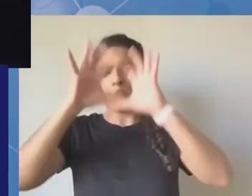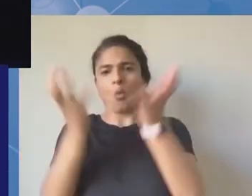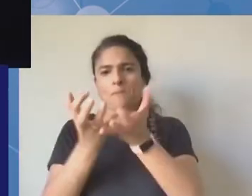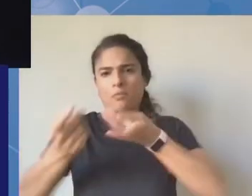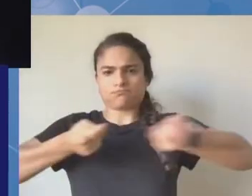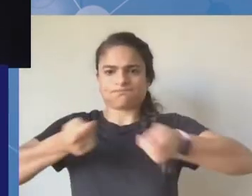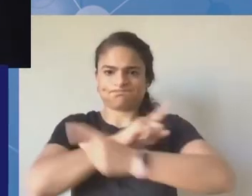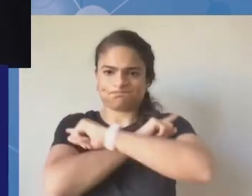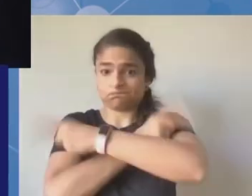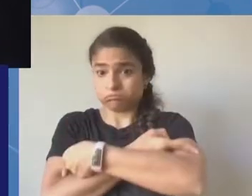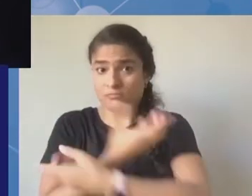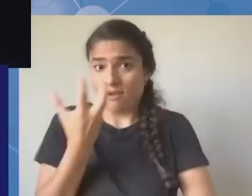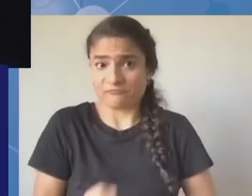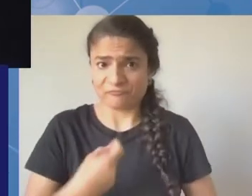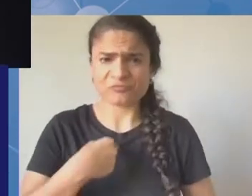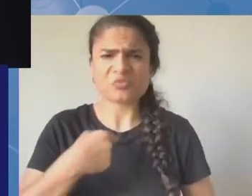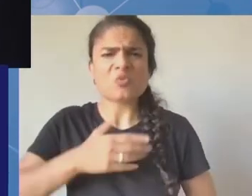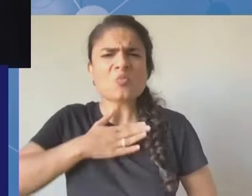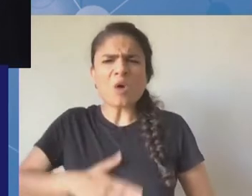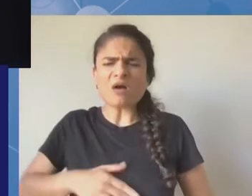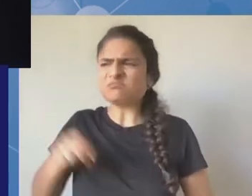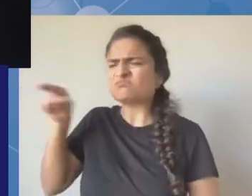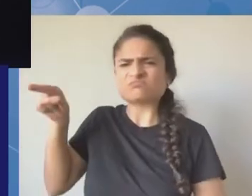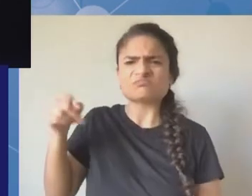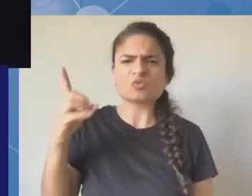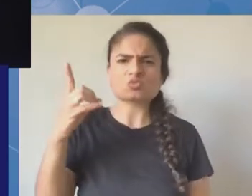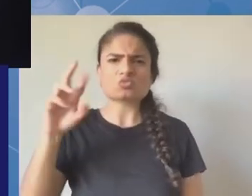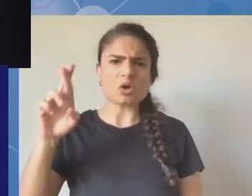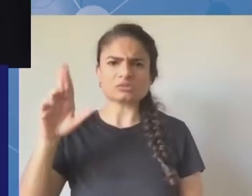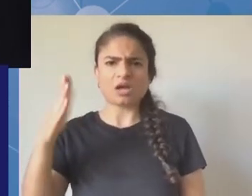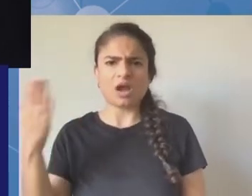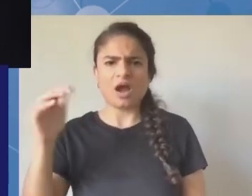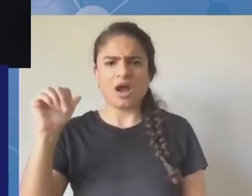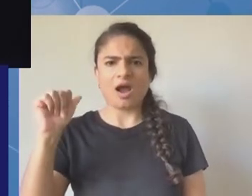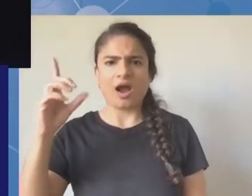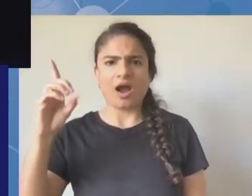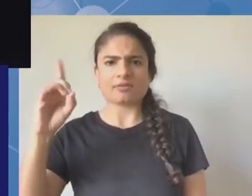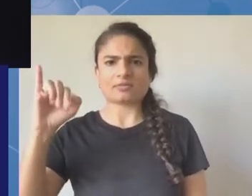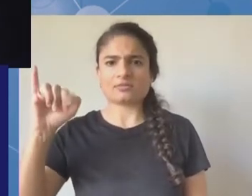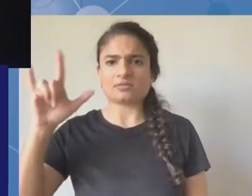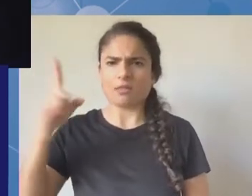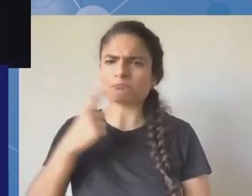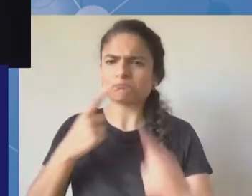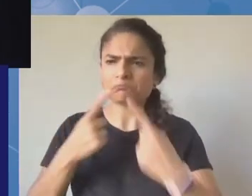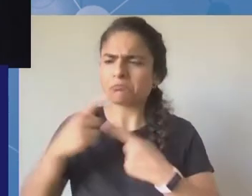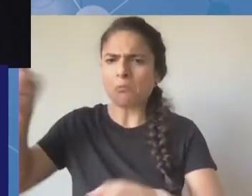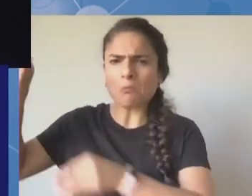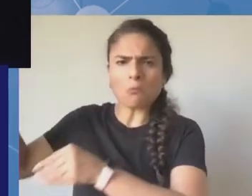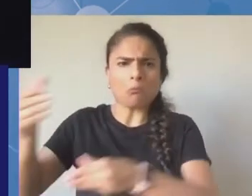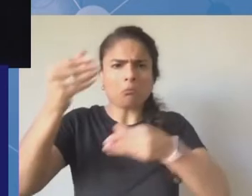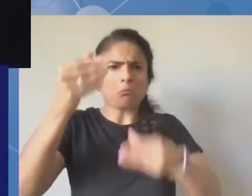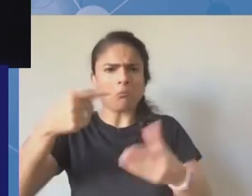Dr. Adil says, it is important to acknowledge that the UN considers cutting off internet access, regardless of the justification provided,